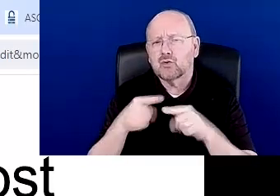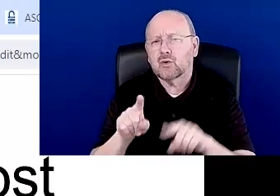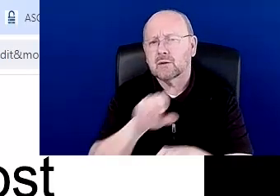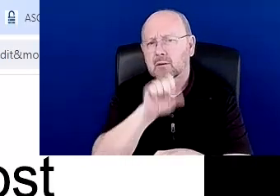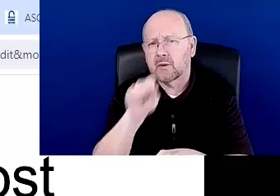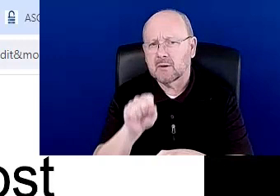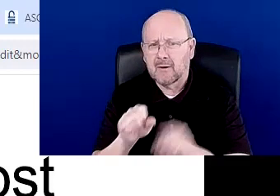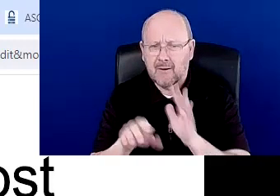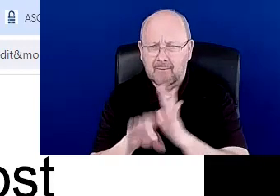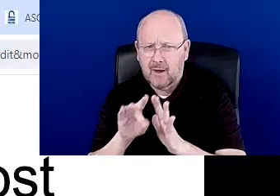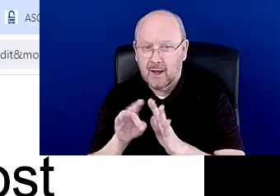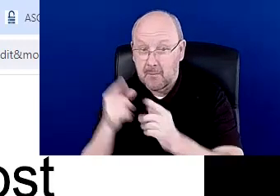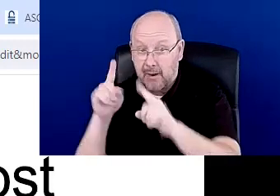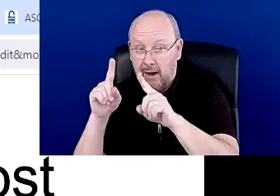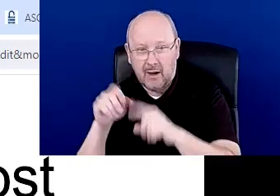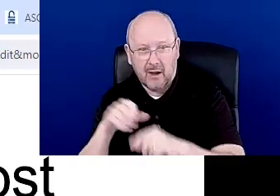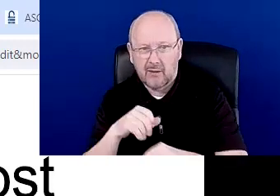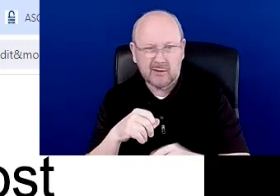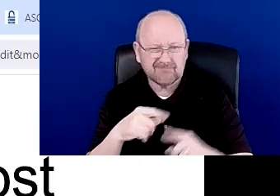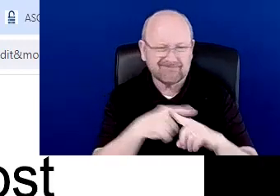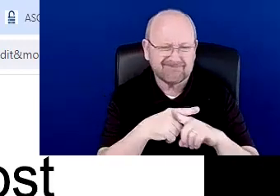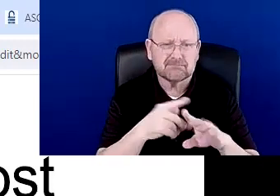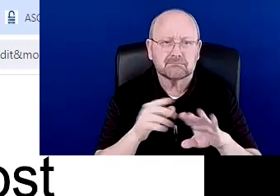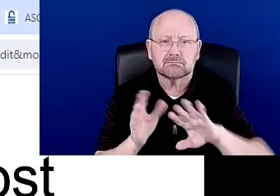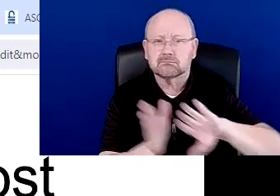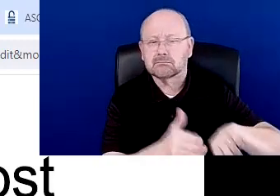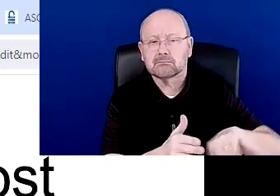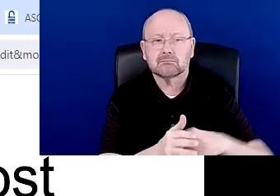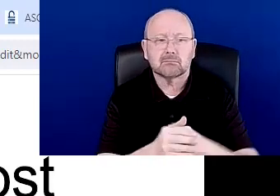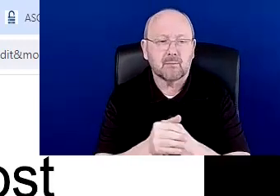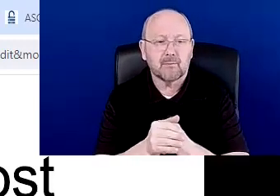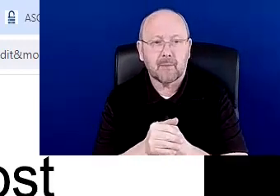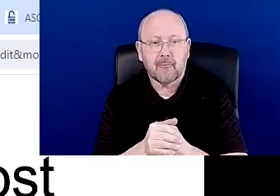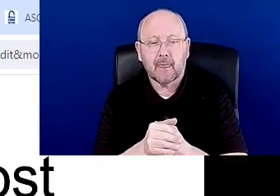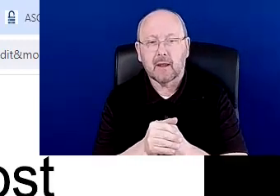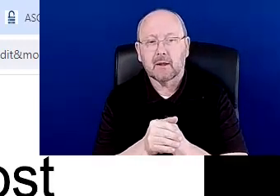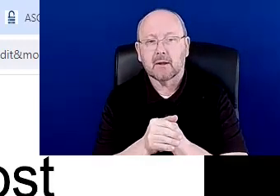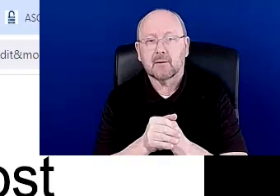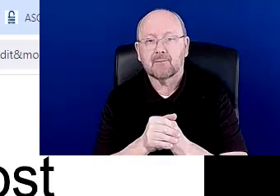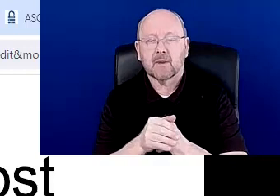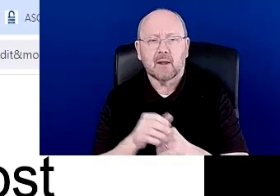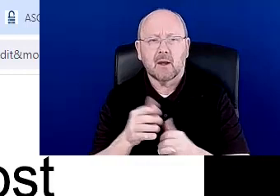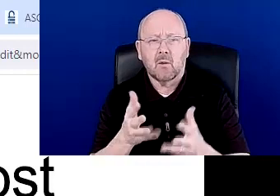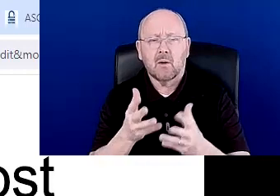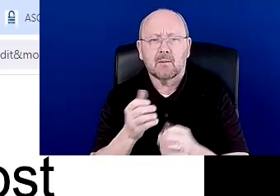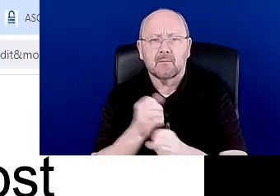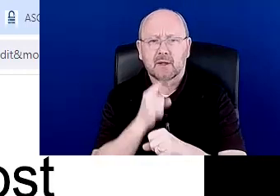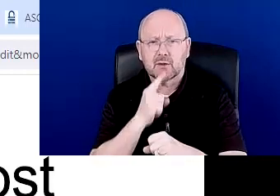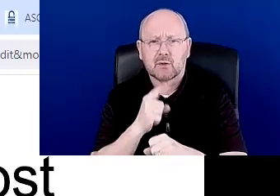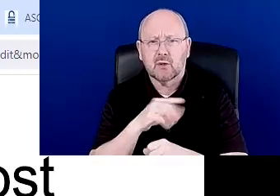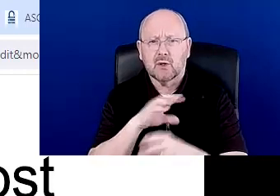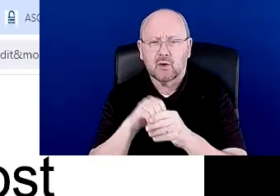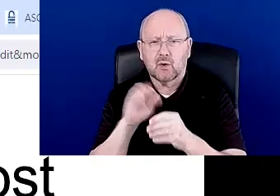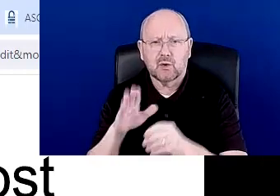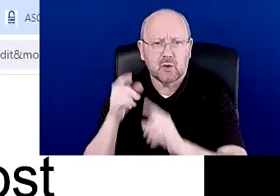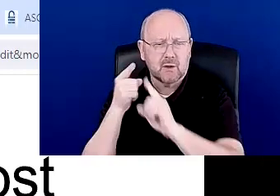what doesn't. Um, and then of course, um, mapping your, uh, learning outcomes and objectives and, um, your, your, to